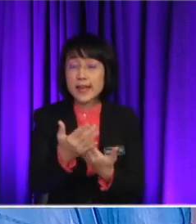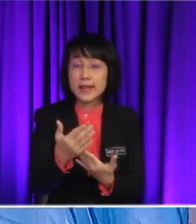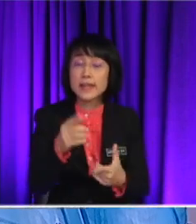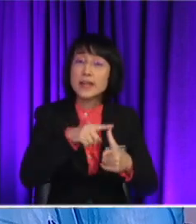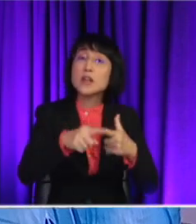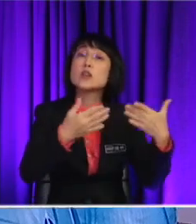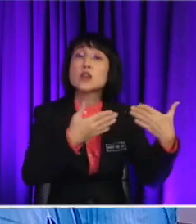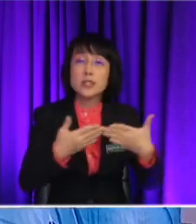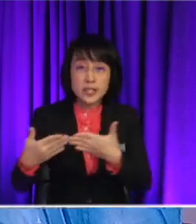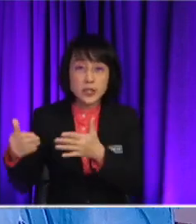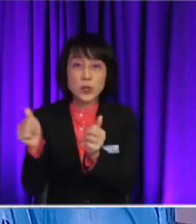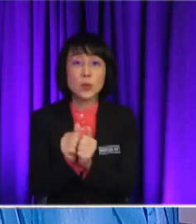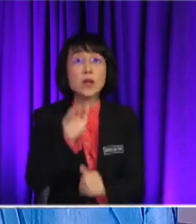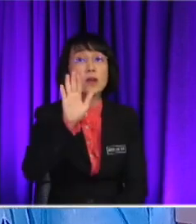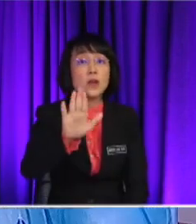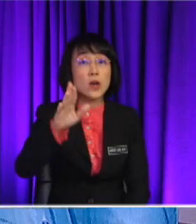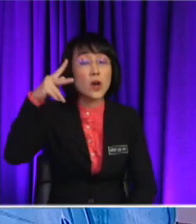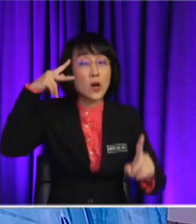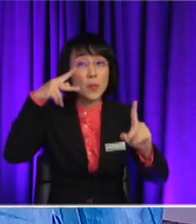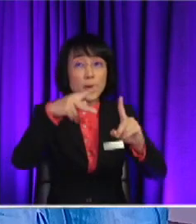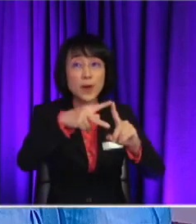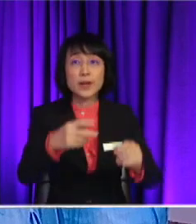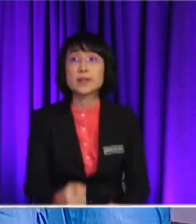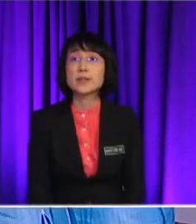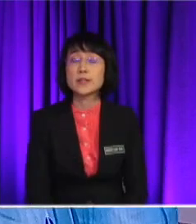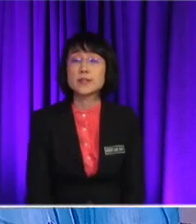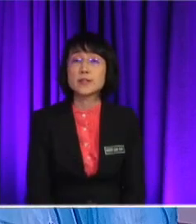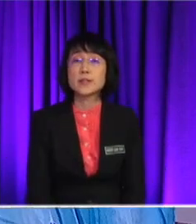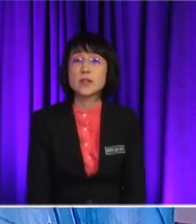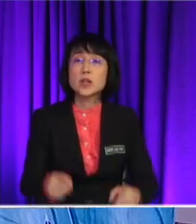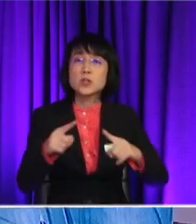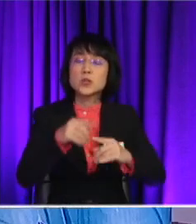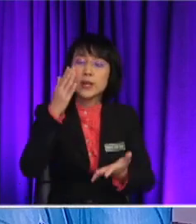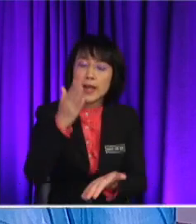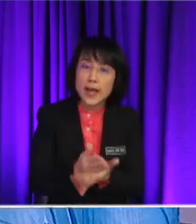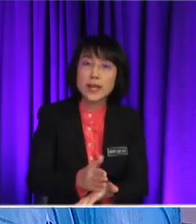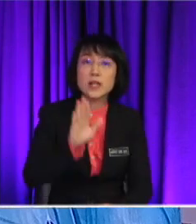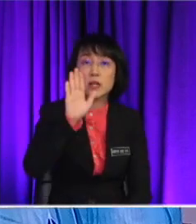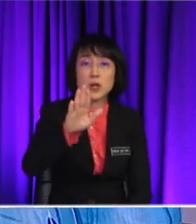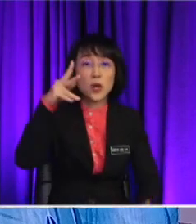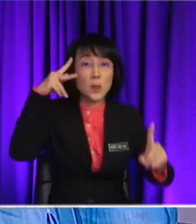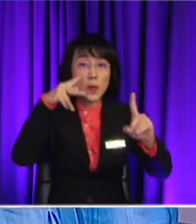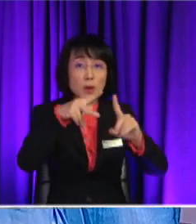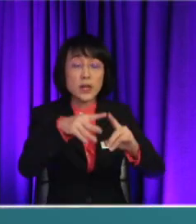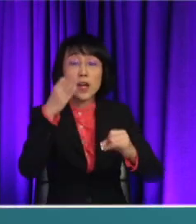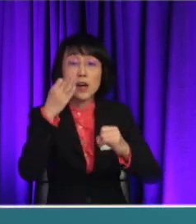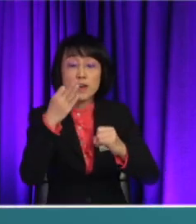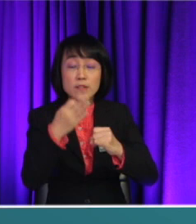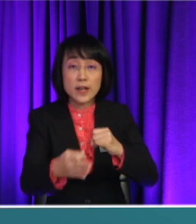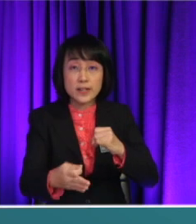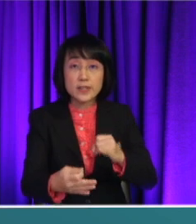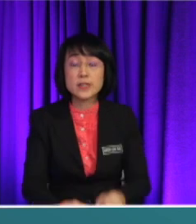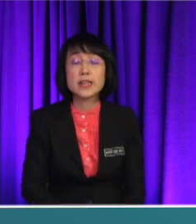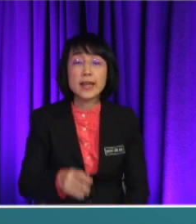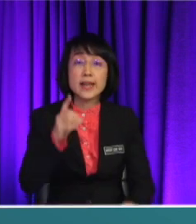another one, right? So to end your sentence Or to end your point Let's say you have the final point, right? You can say last but not least